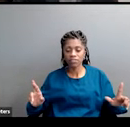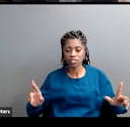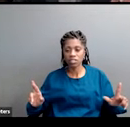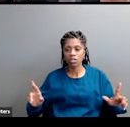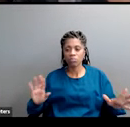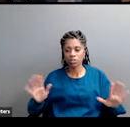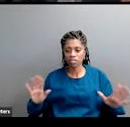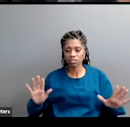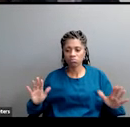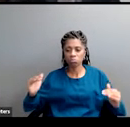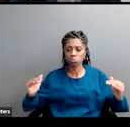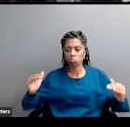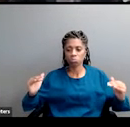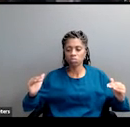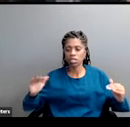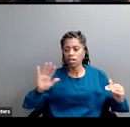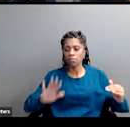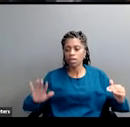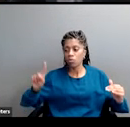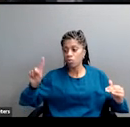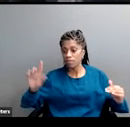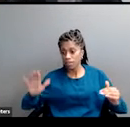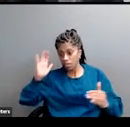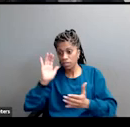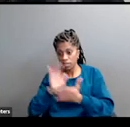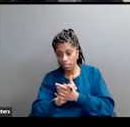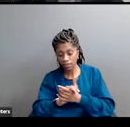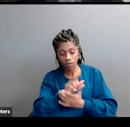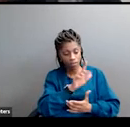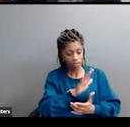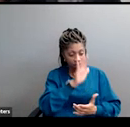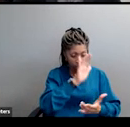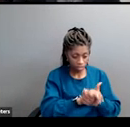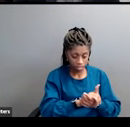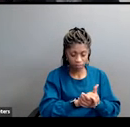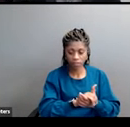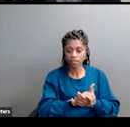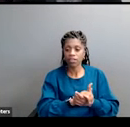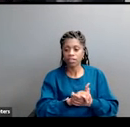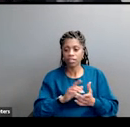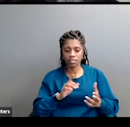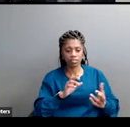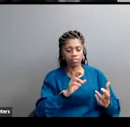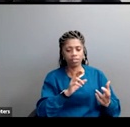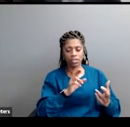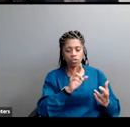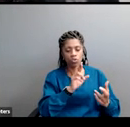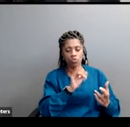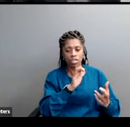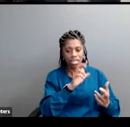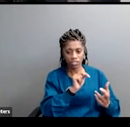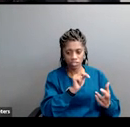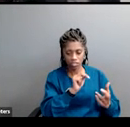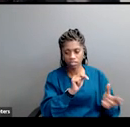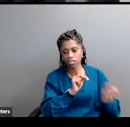but more or less one-fifth believing in the sort of reactionary vision, one-fifth believing in the progressive vision.